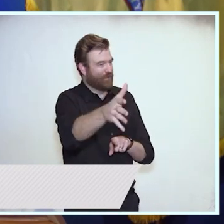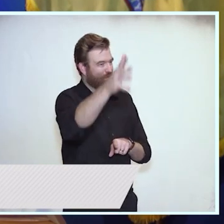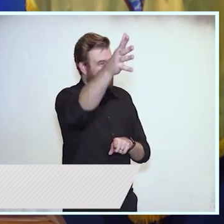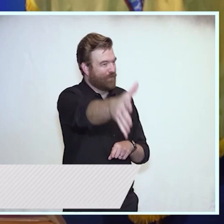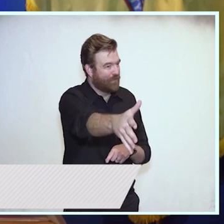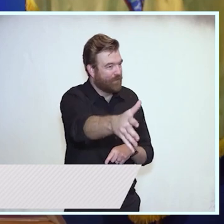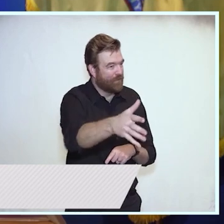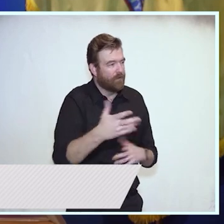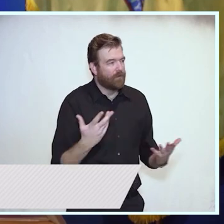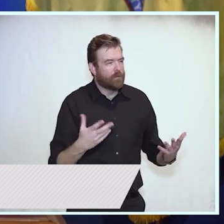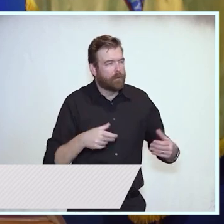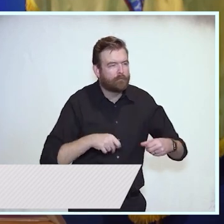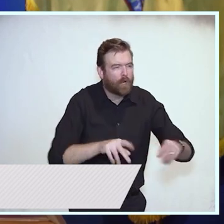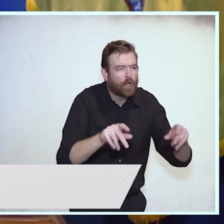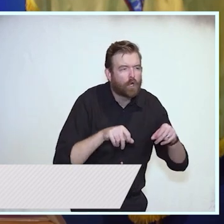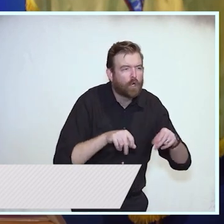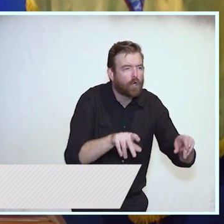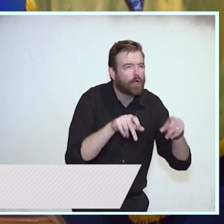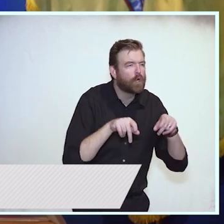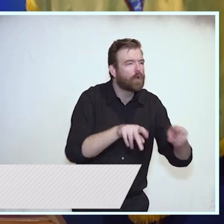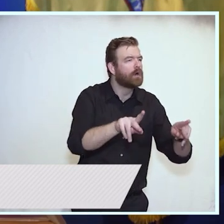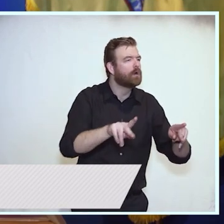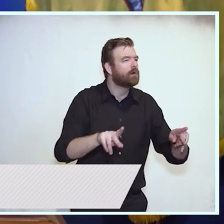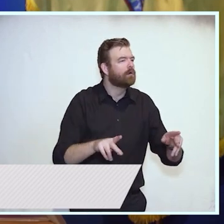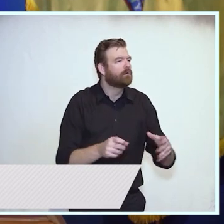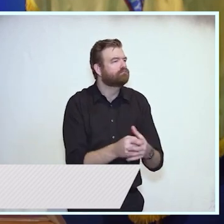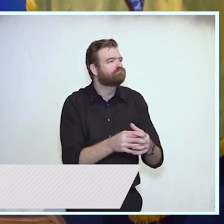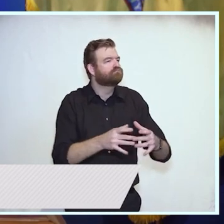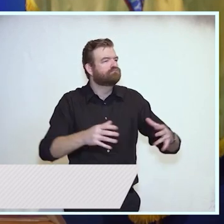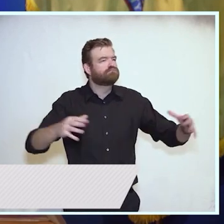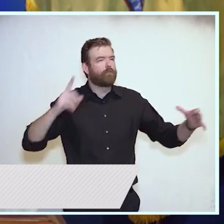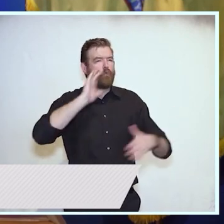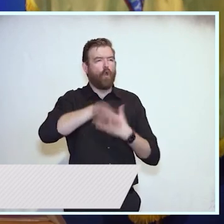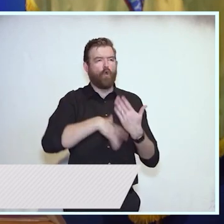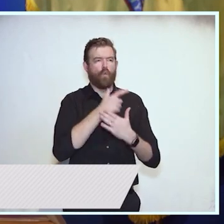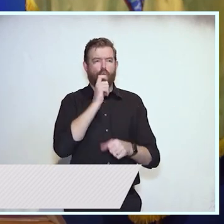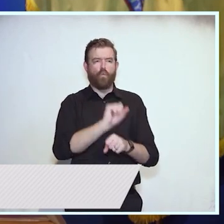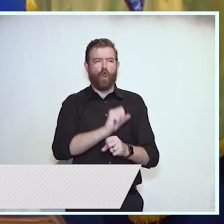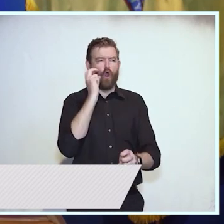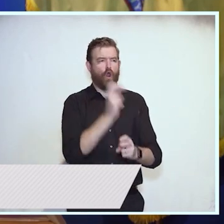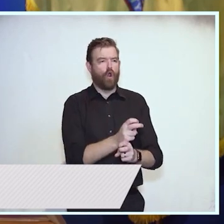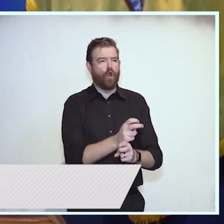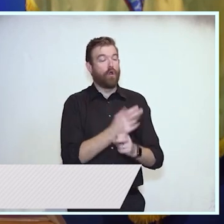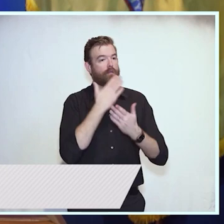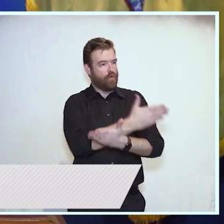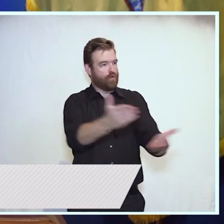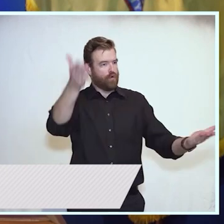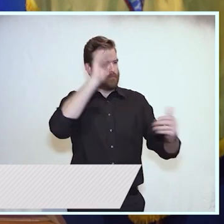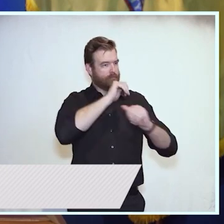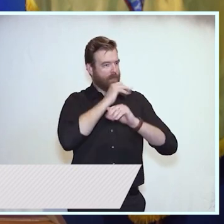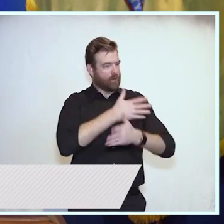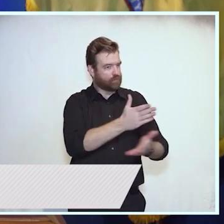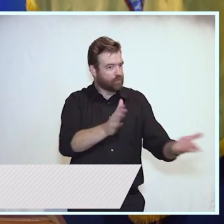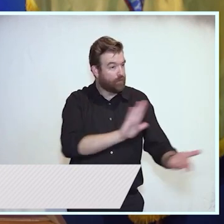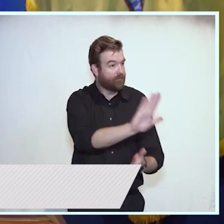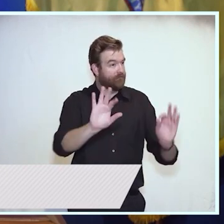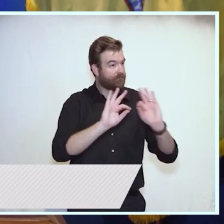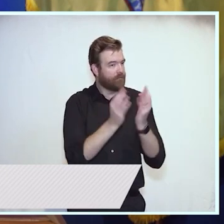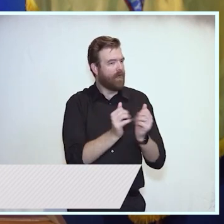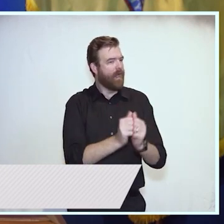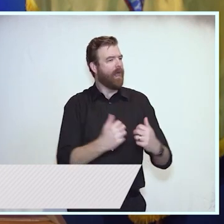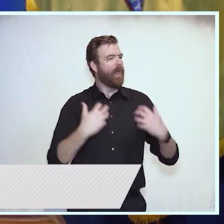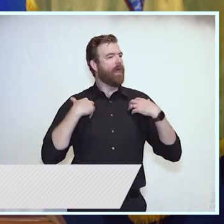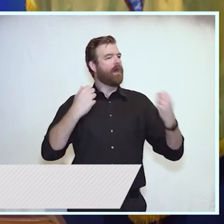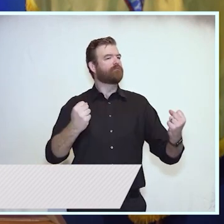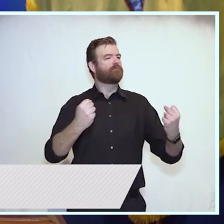work hard which is just ahead of us. Thank you all. May God bless you and your families with a healthy and prosperous